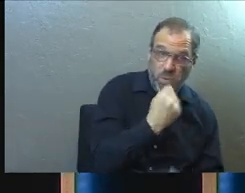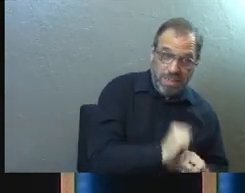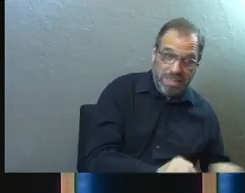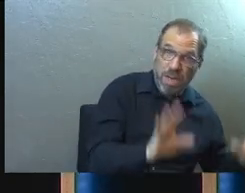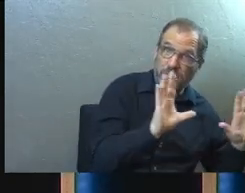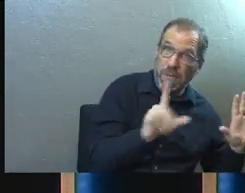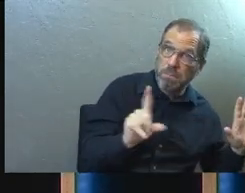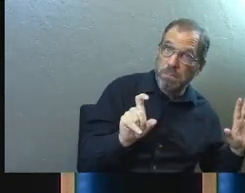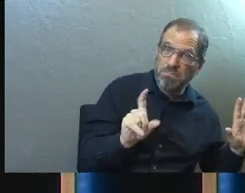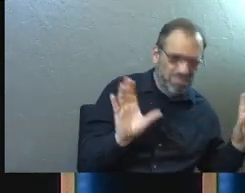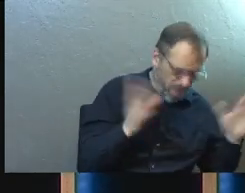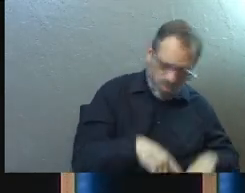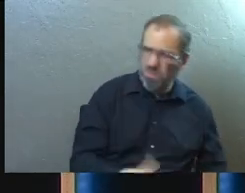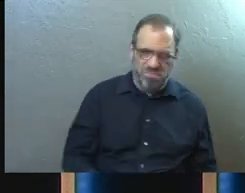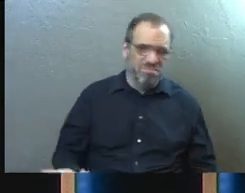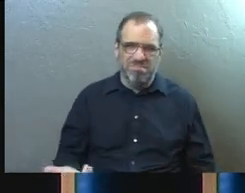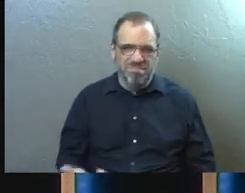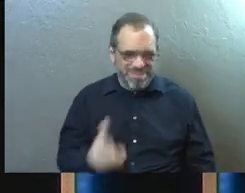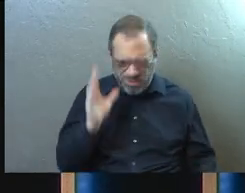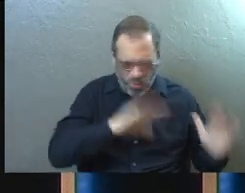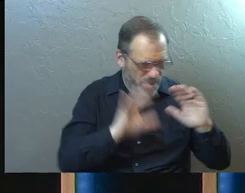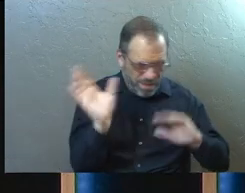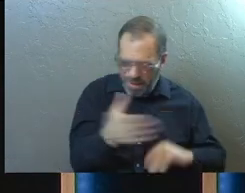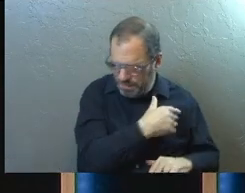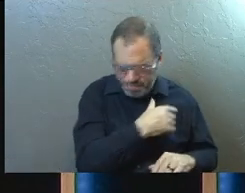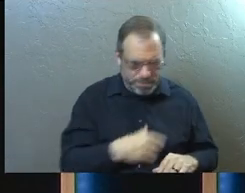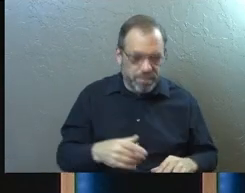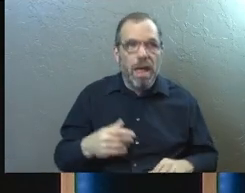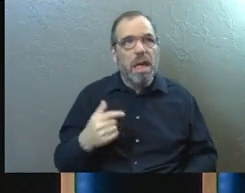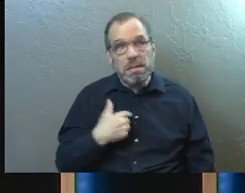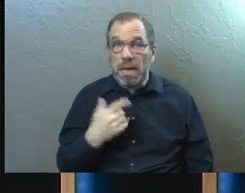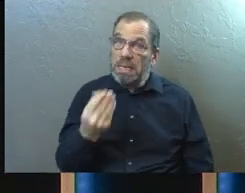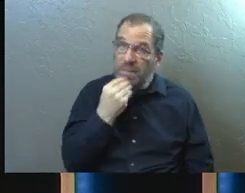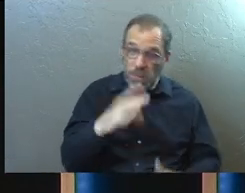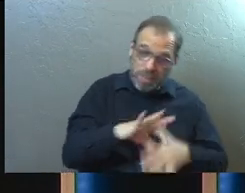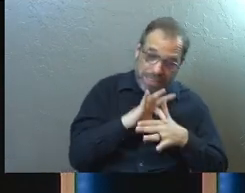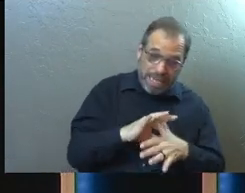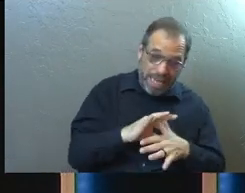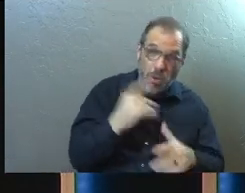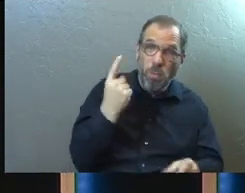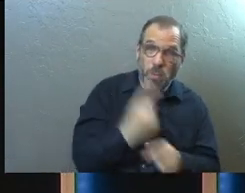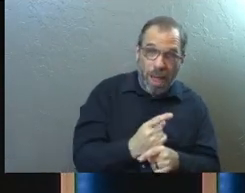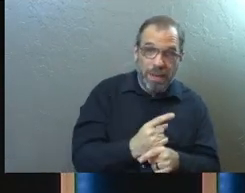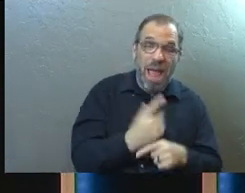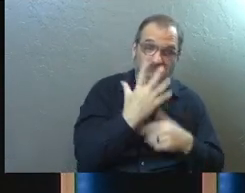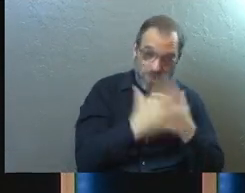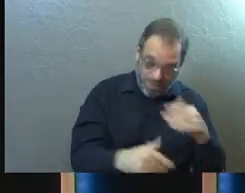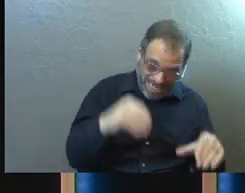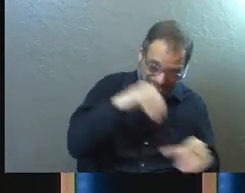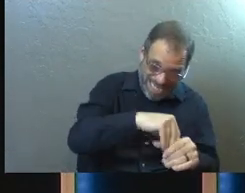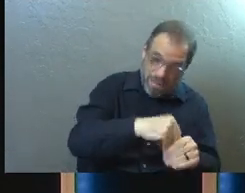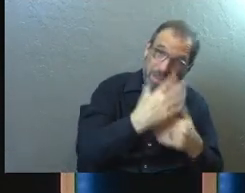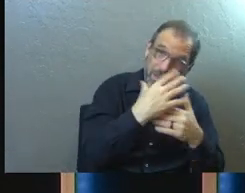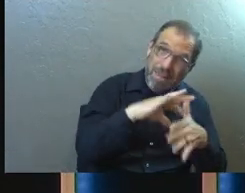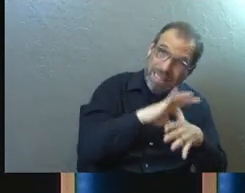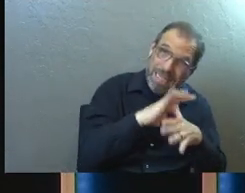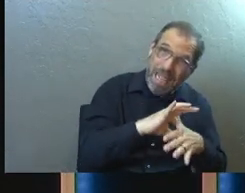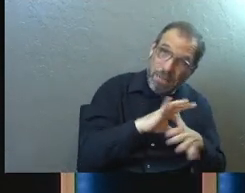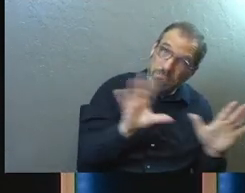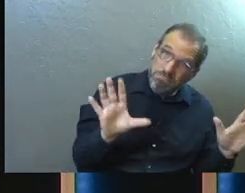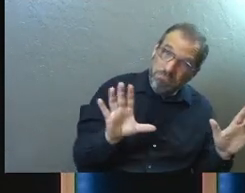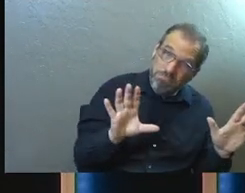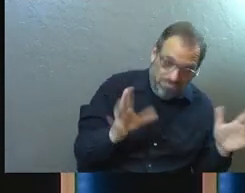sacrificed to? We don't have to worry about that, okay? And I would say if you're eating steak right, there is blood in it a little bit, okay?